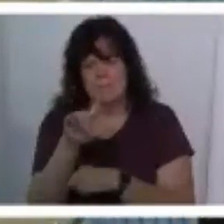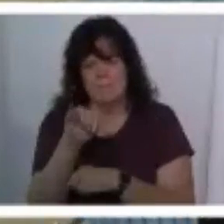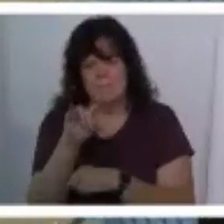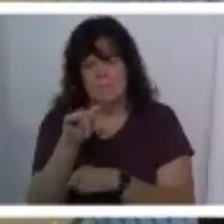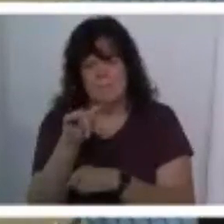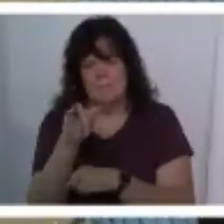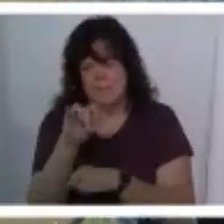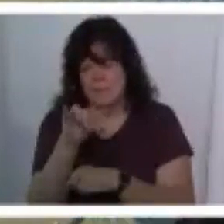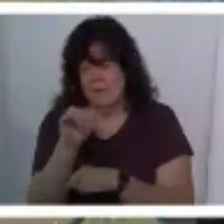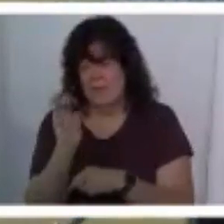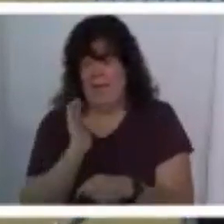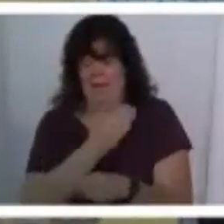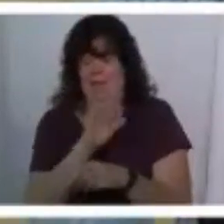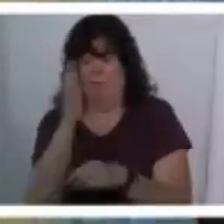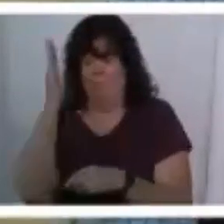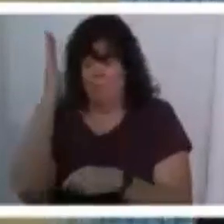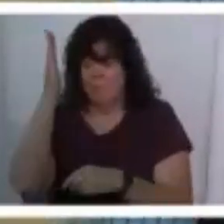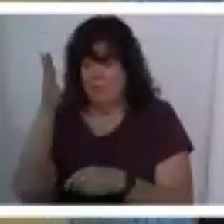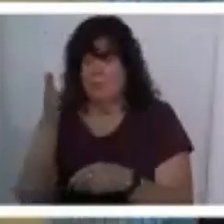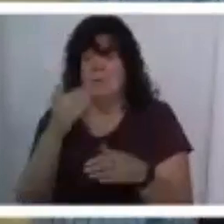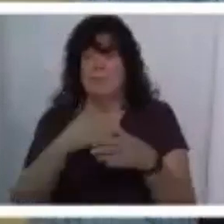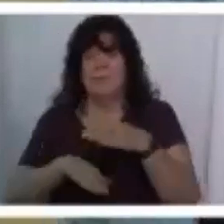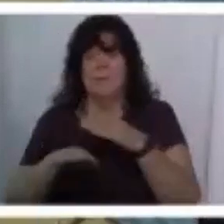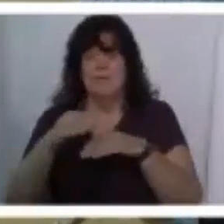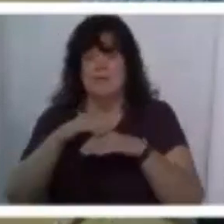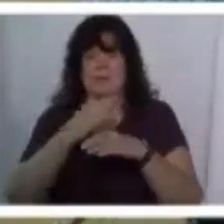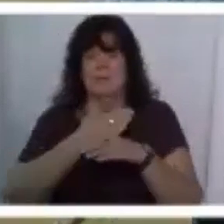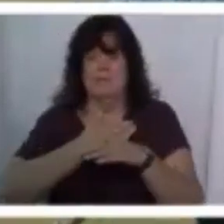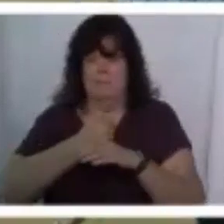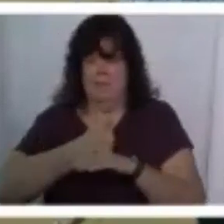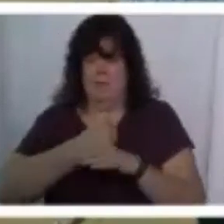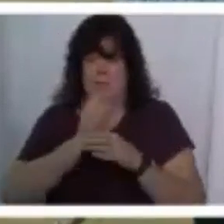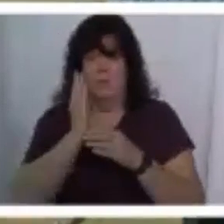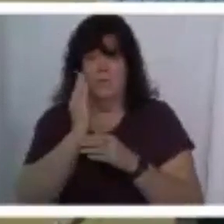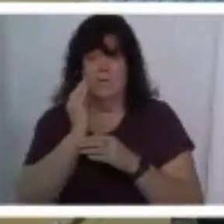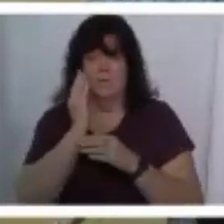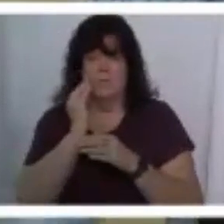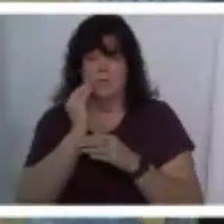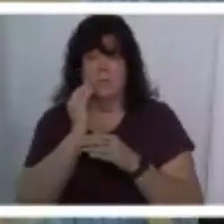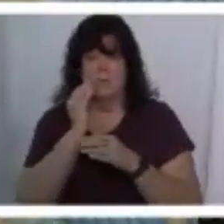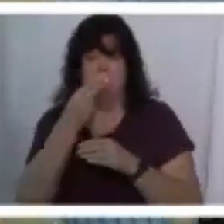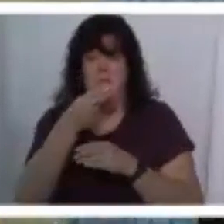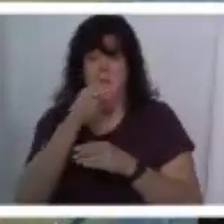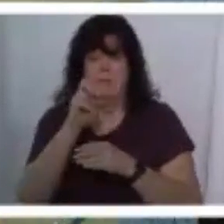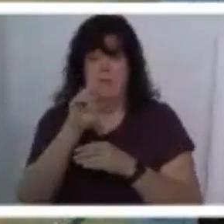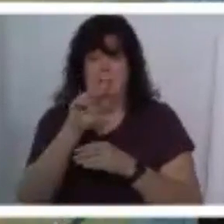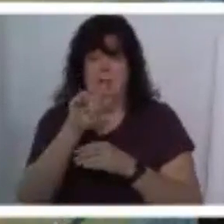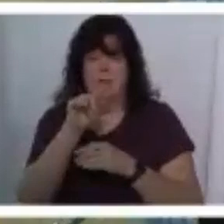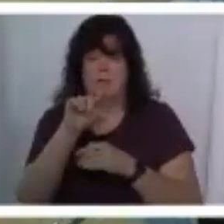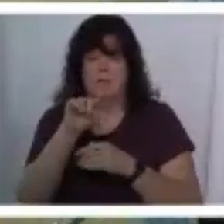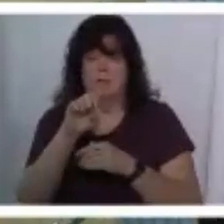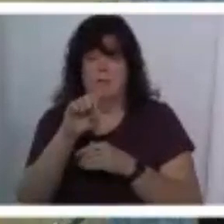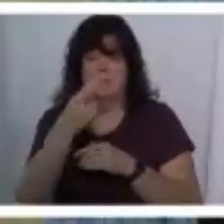thoughts that are based on my own experiences at heritage hall and in the